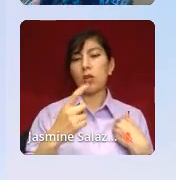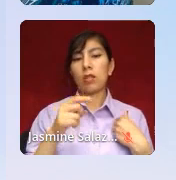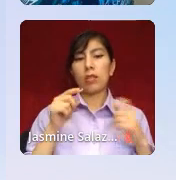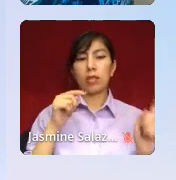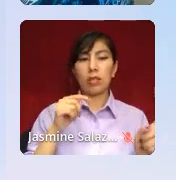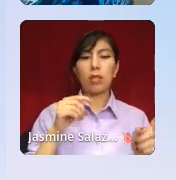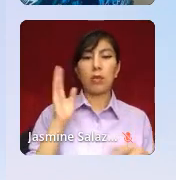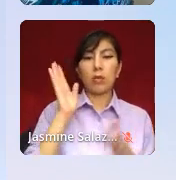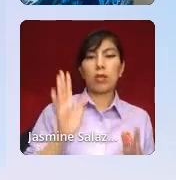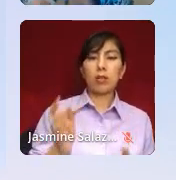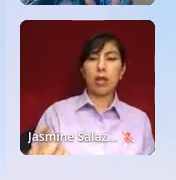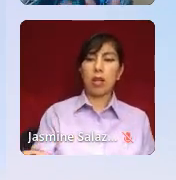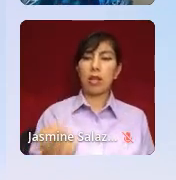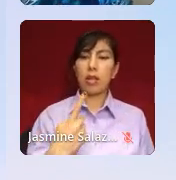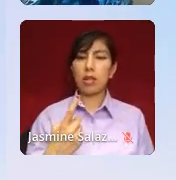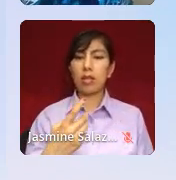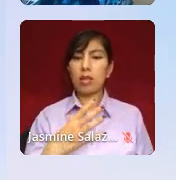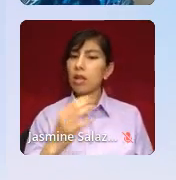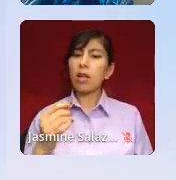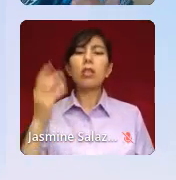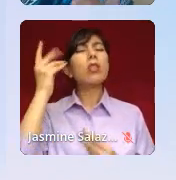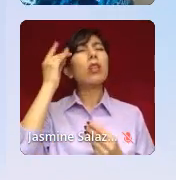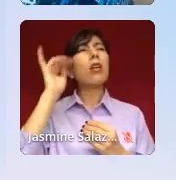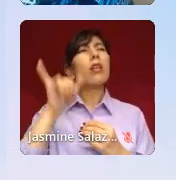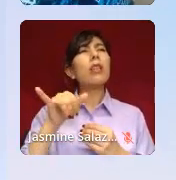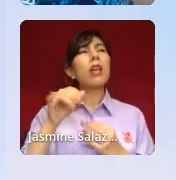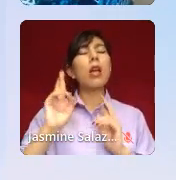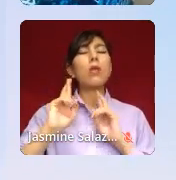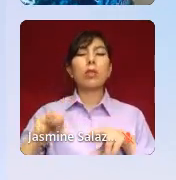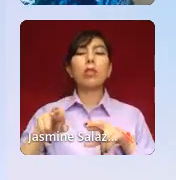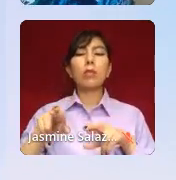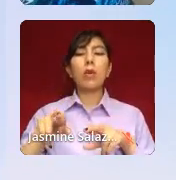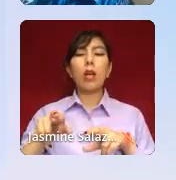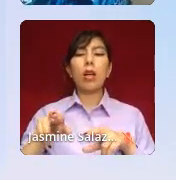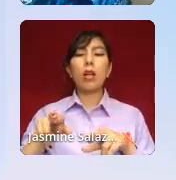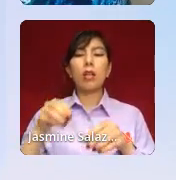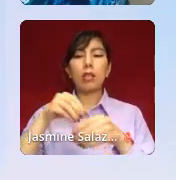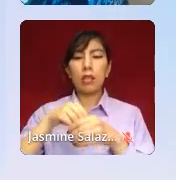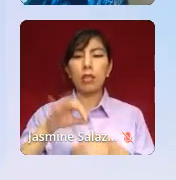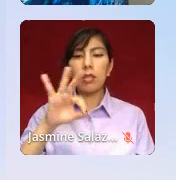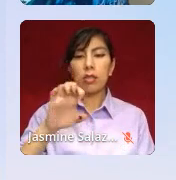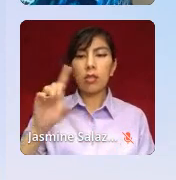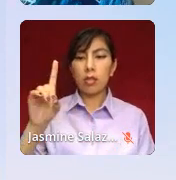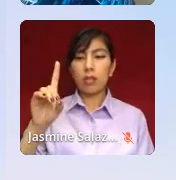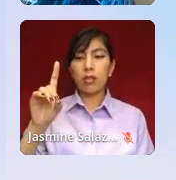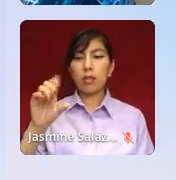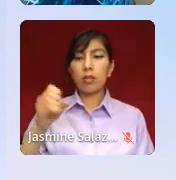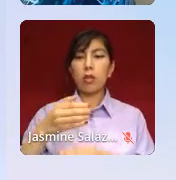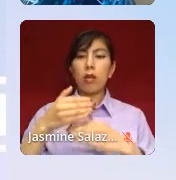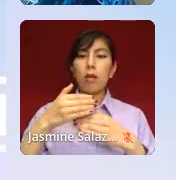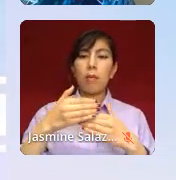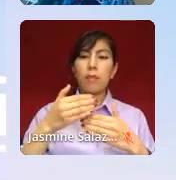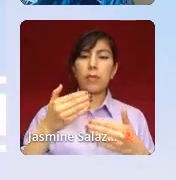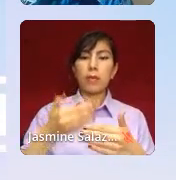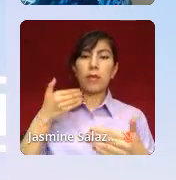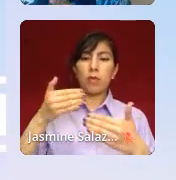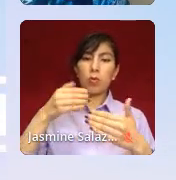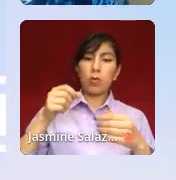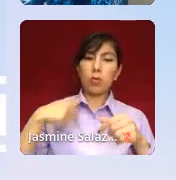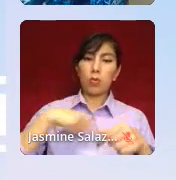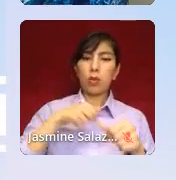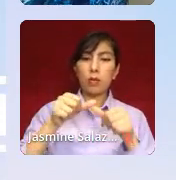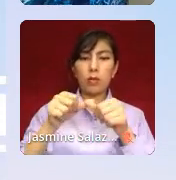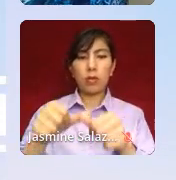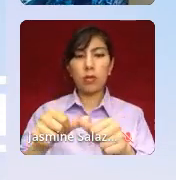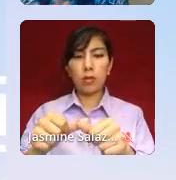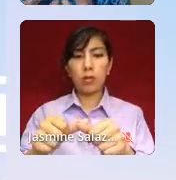us and let's think on that and respond in the feed. Before we move on to our